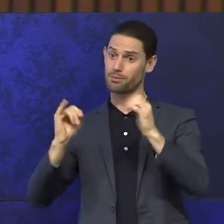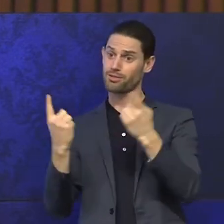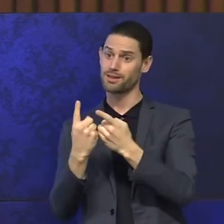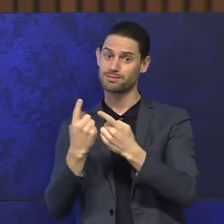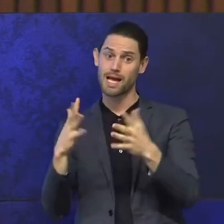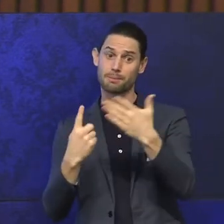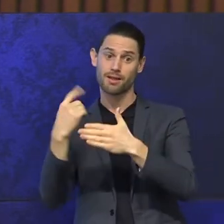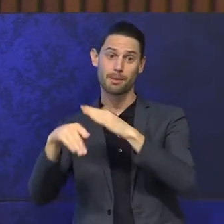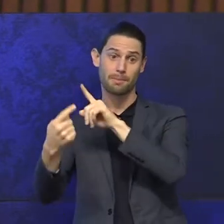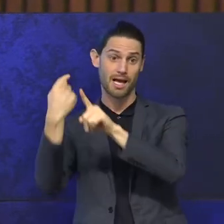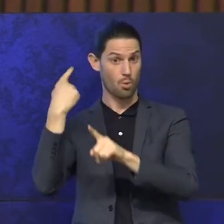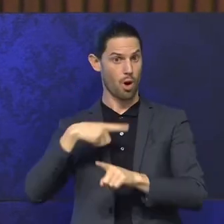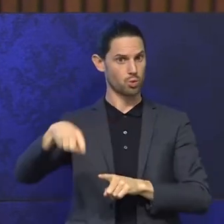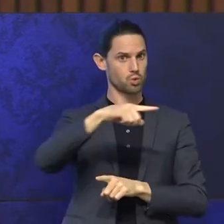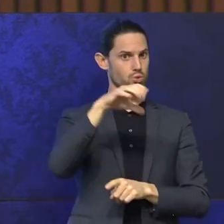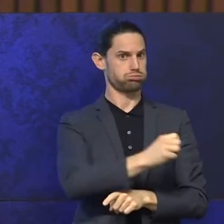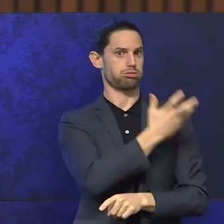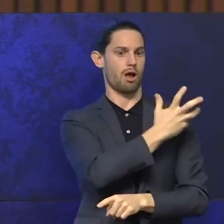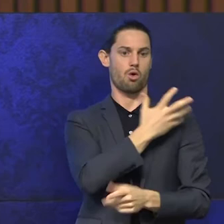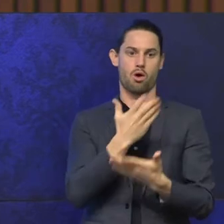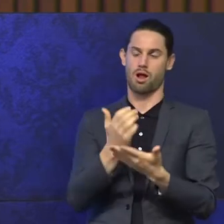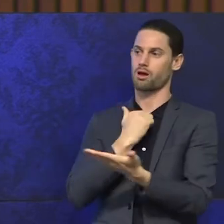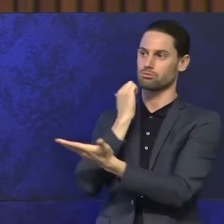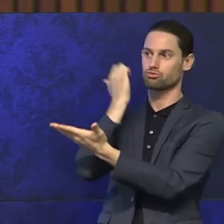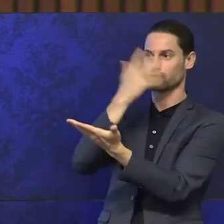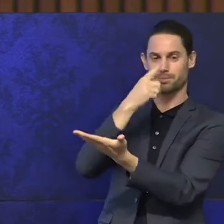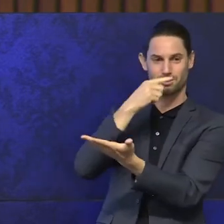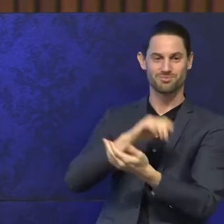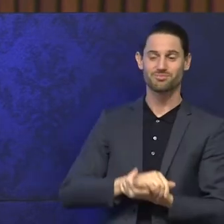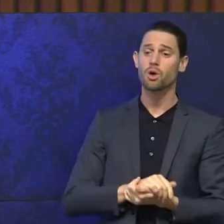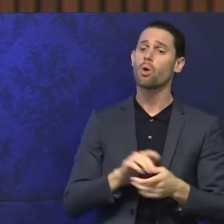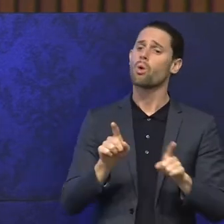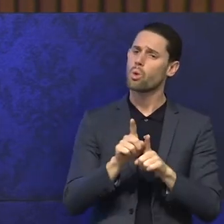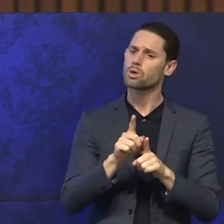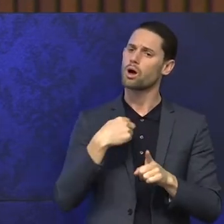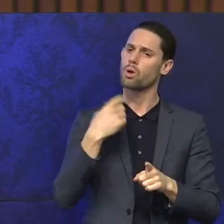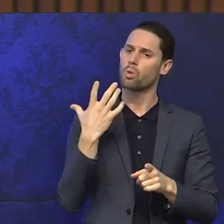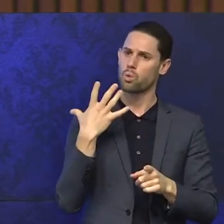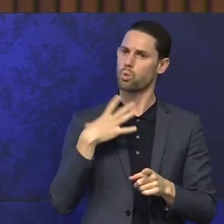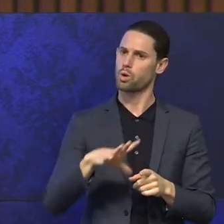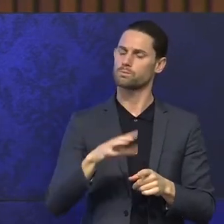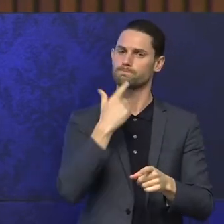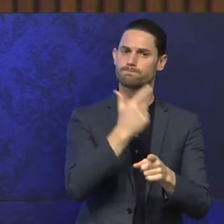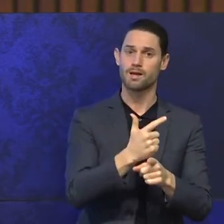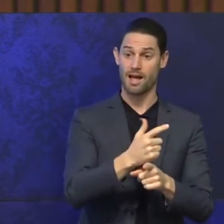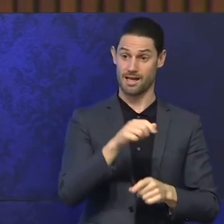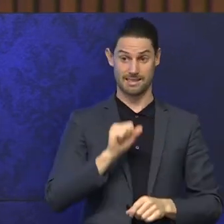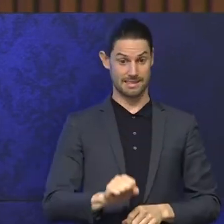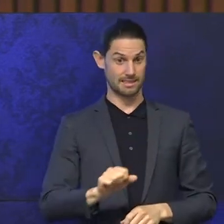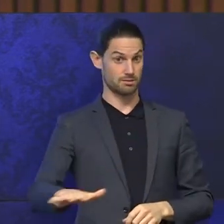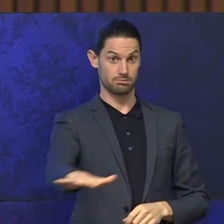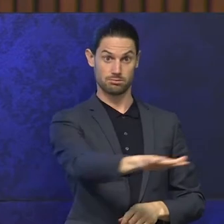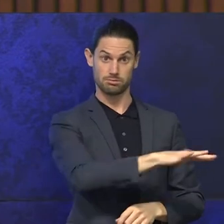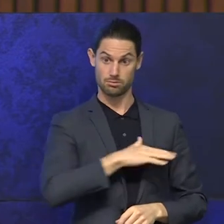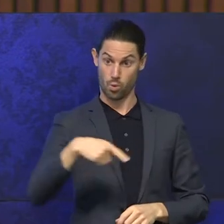past and every reason why we should be proud about our Indigenous people. But I also wanted to also make the point that the land on which we